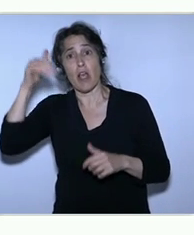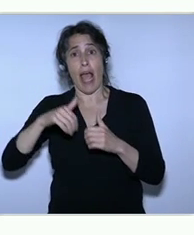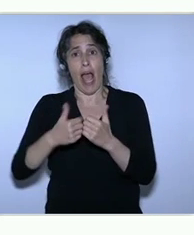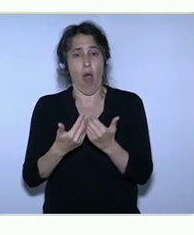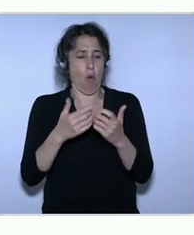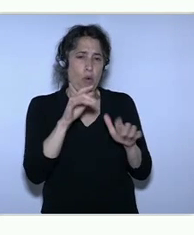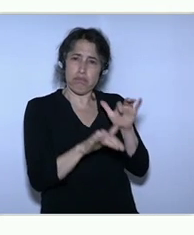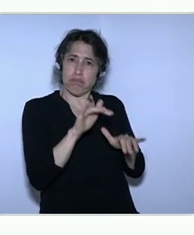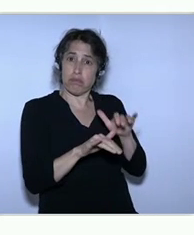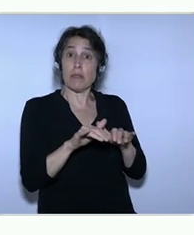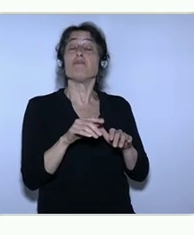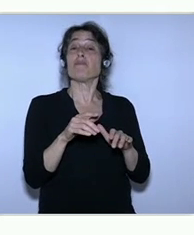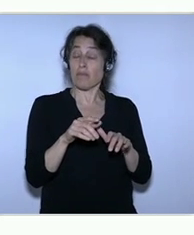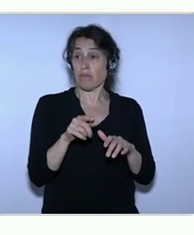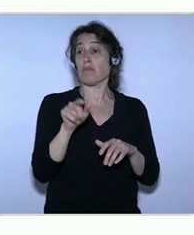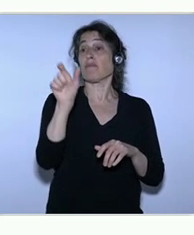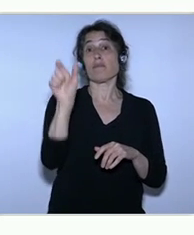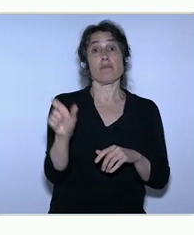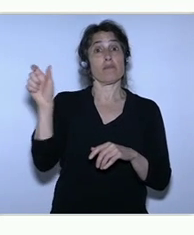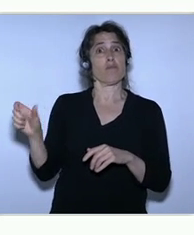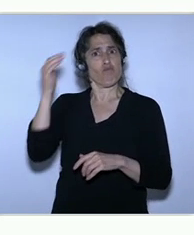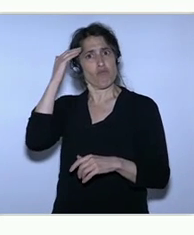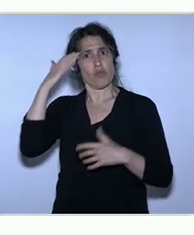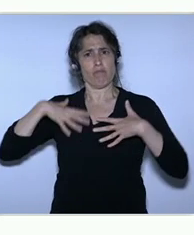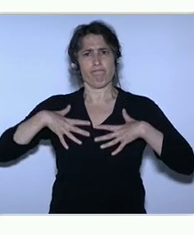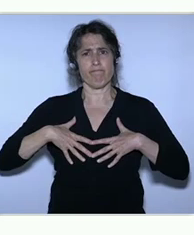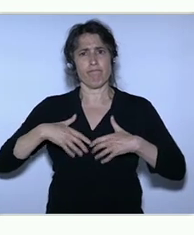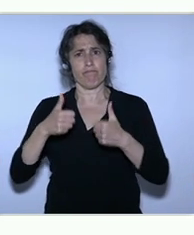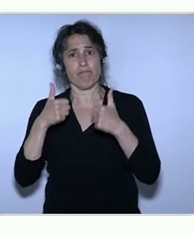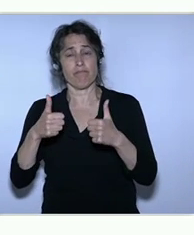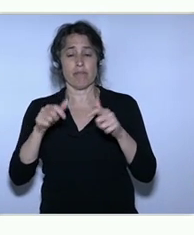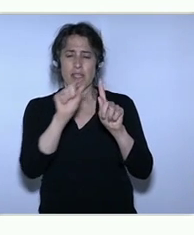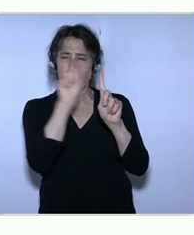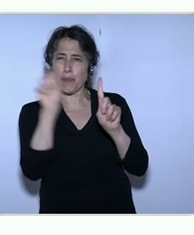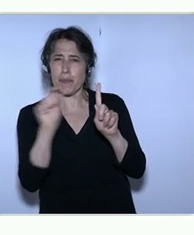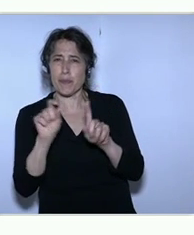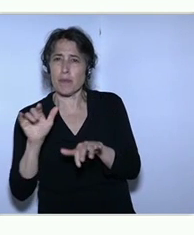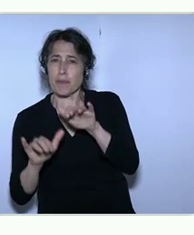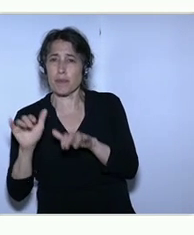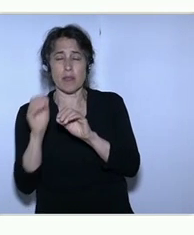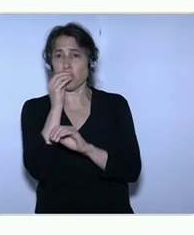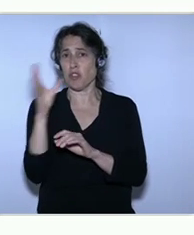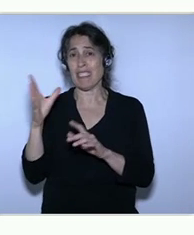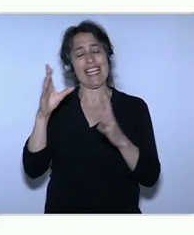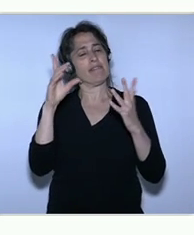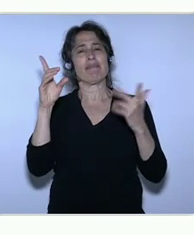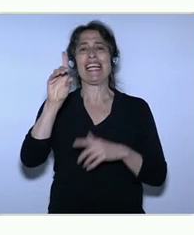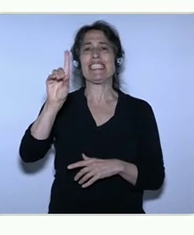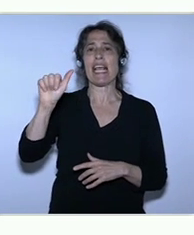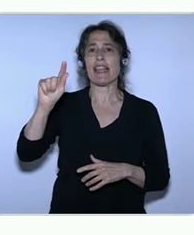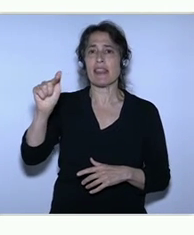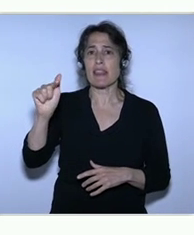whether it be a business, consumer, a teacher, a student, to be able to put data online,